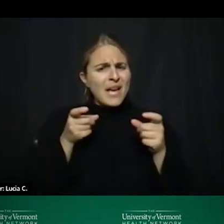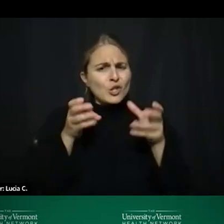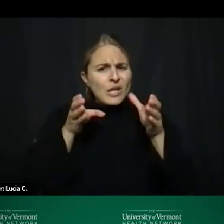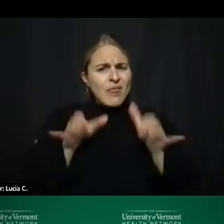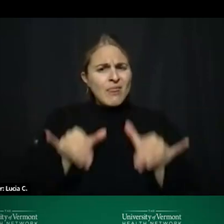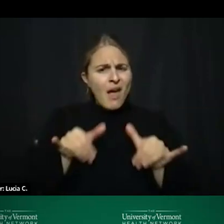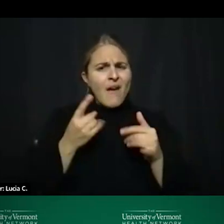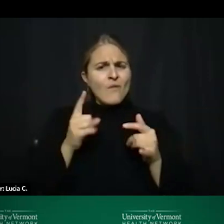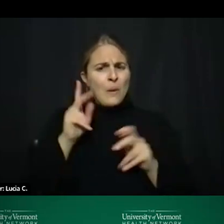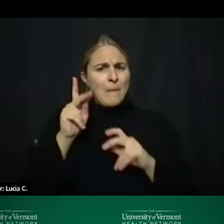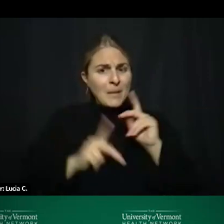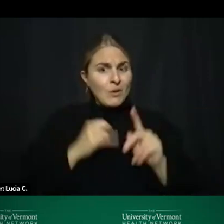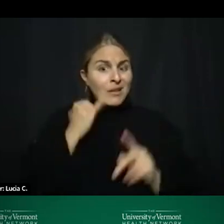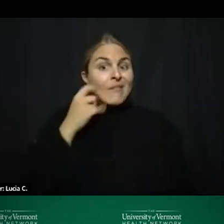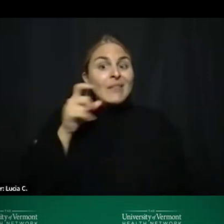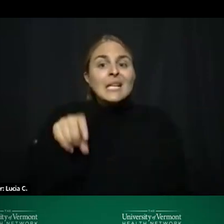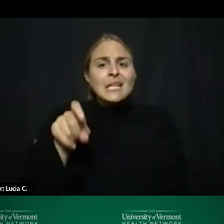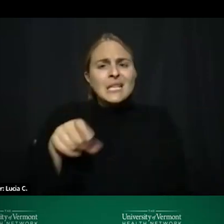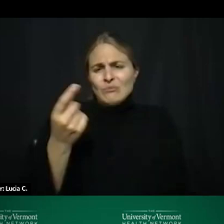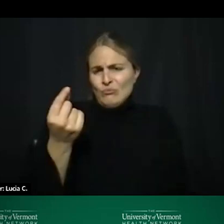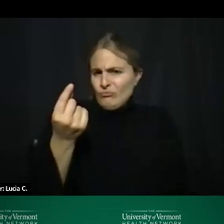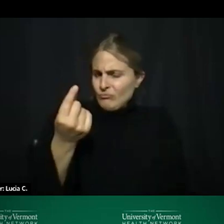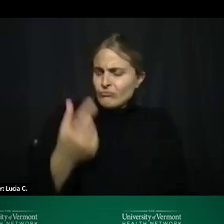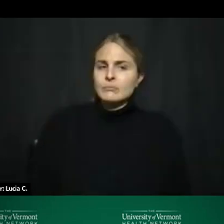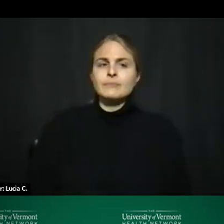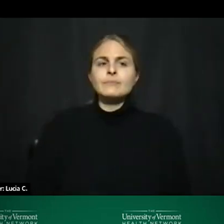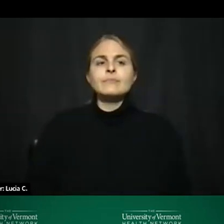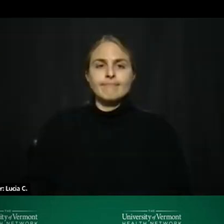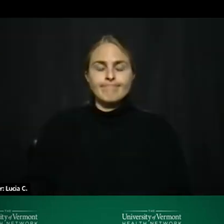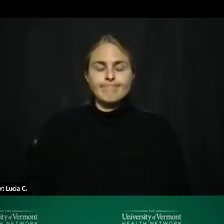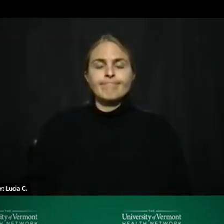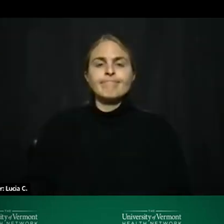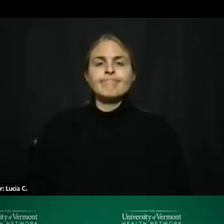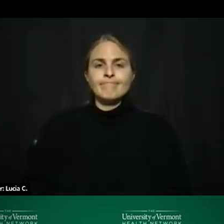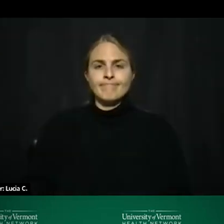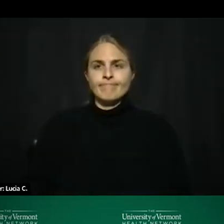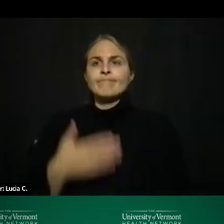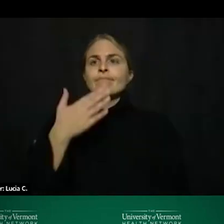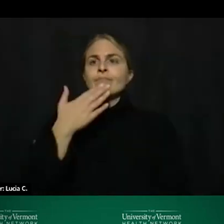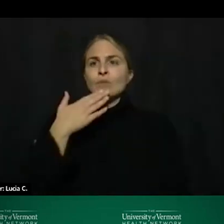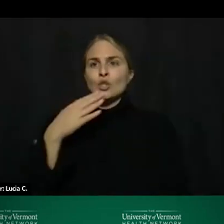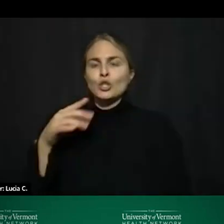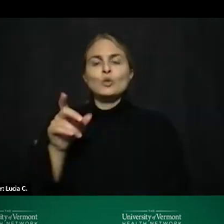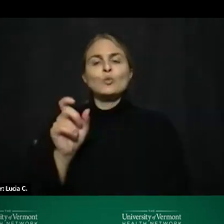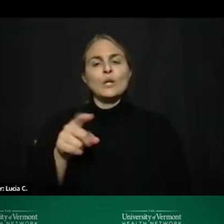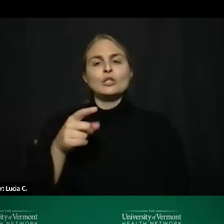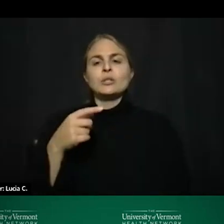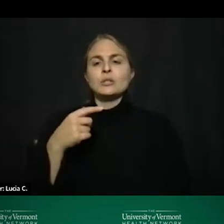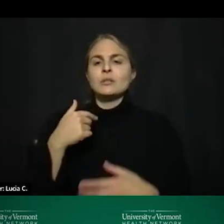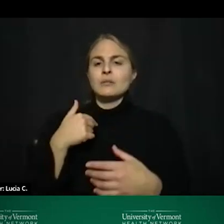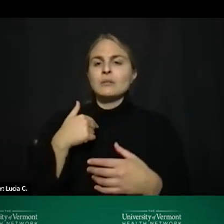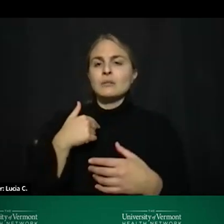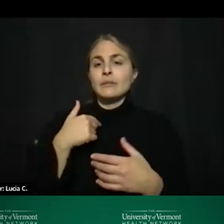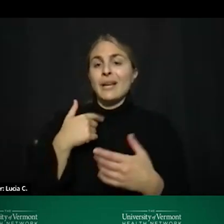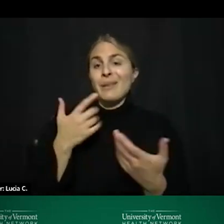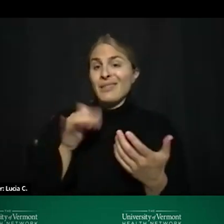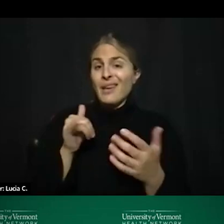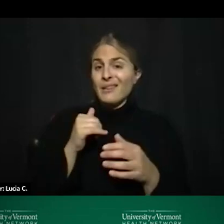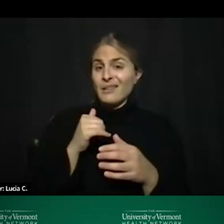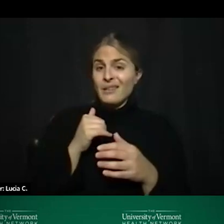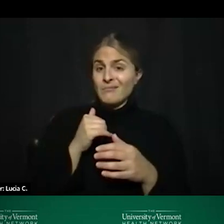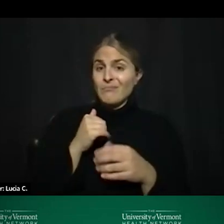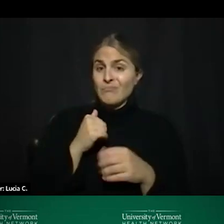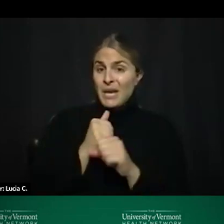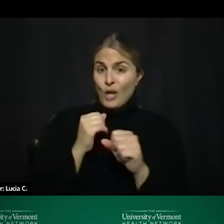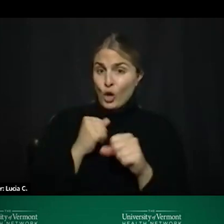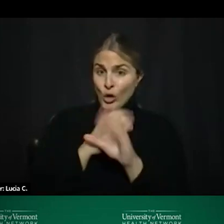who need that it's a great question i can certainly contribute to someone's crisis when they're ready to access a